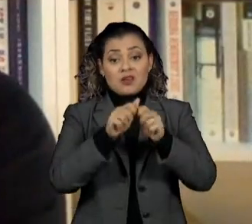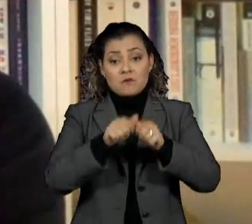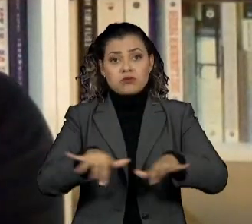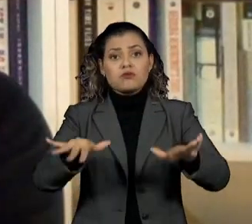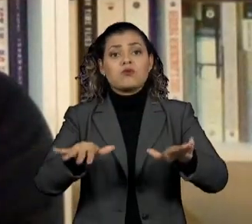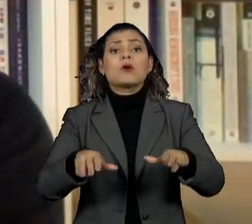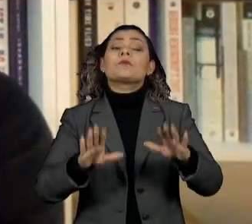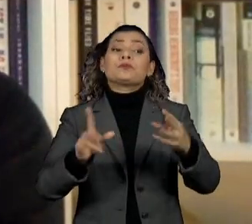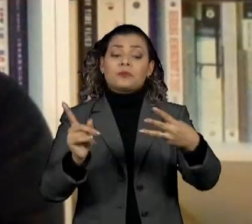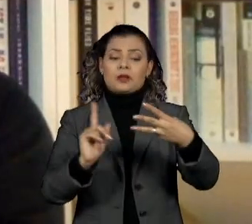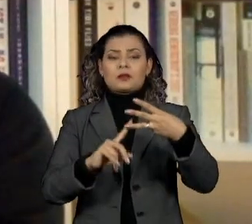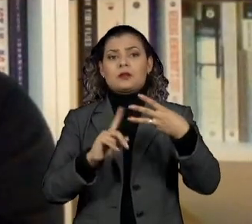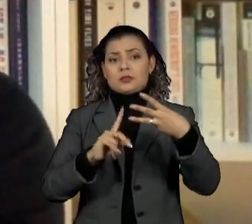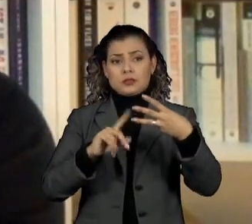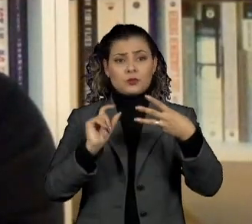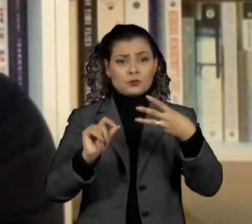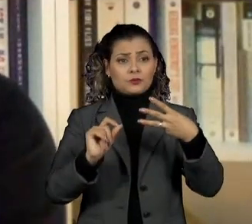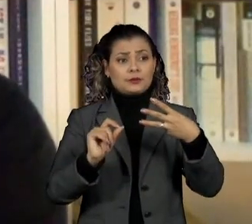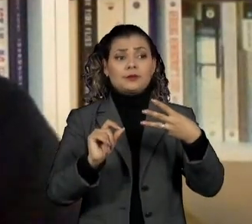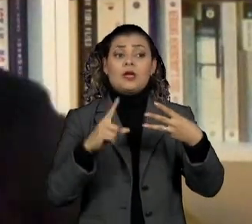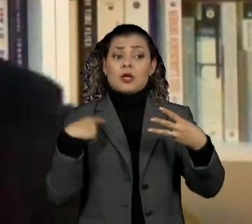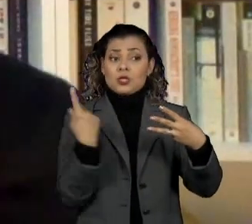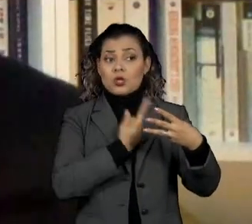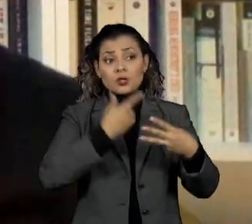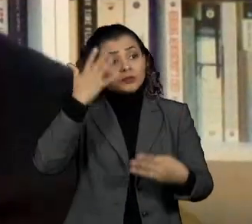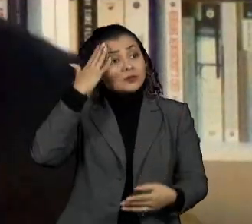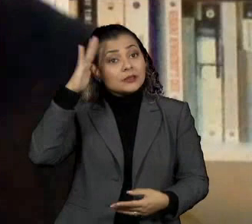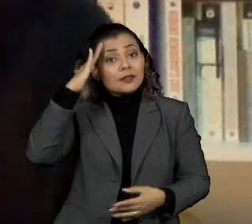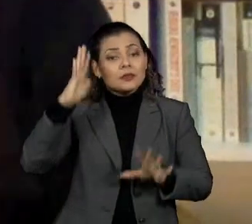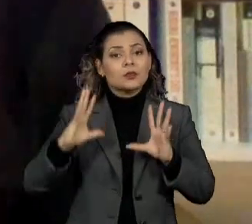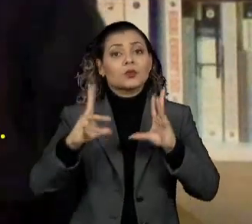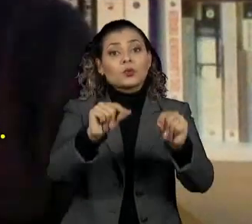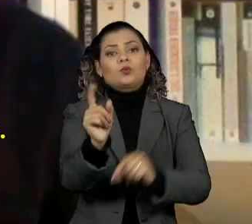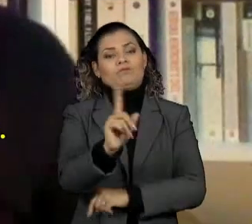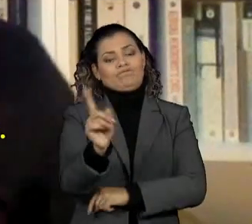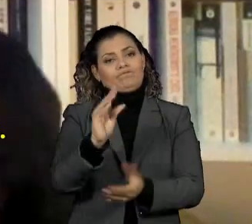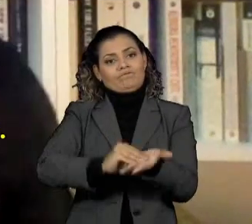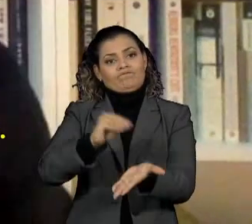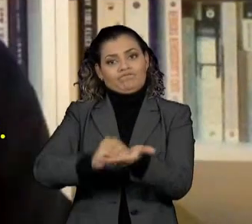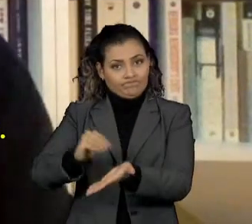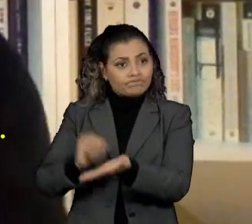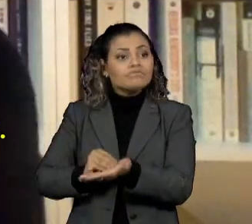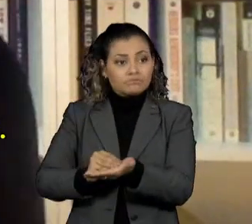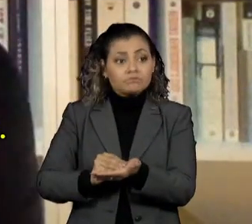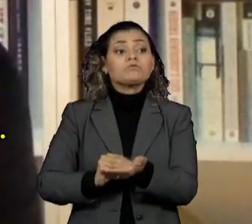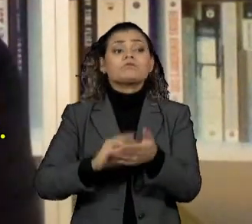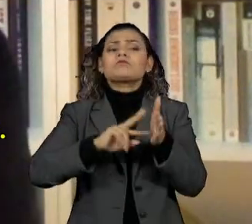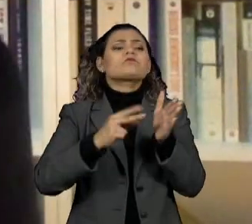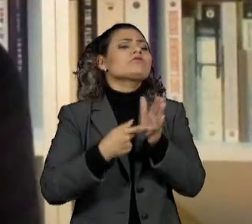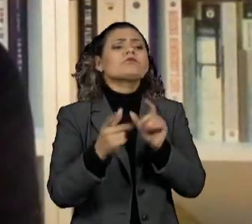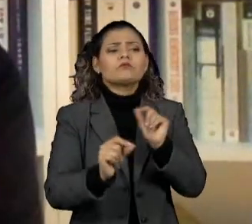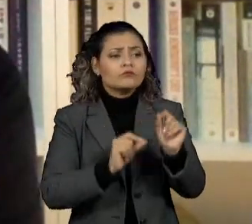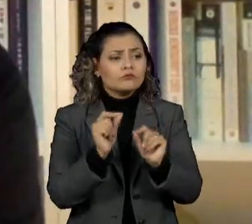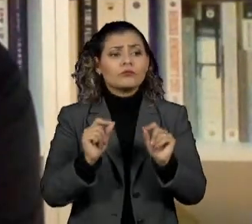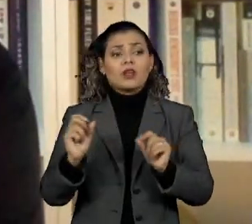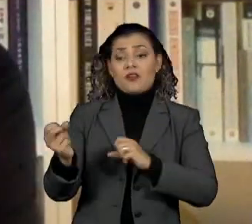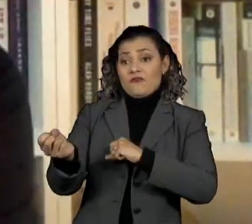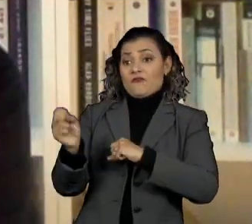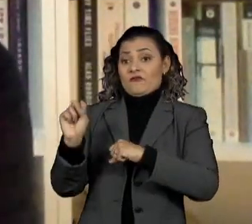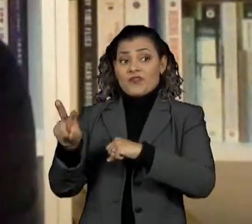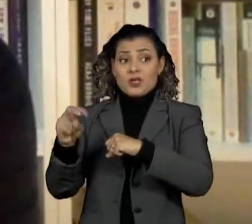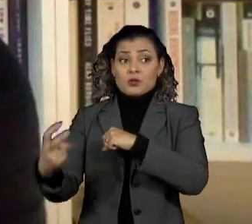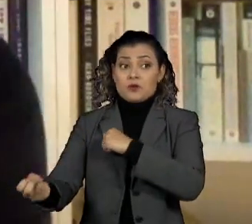thirdly, we do not fully understand the immune response to this virus. We're beginning to